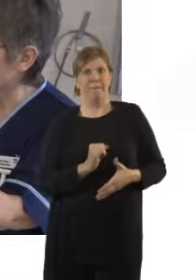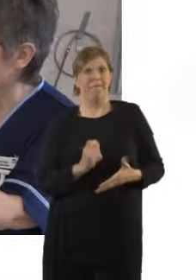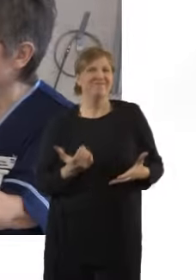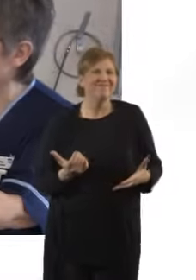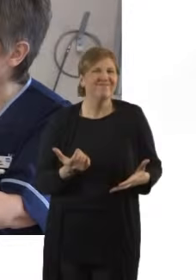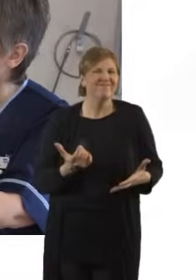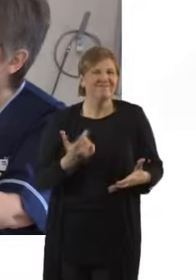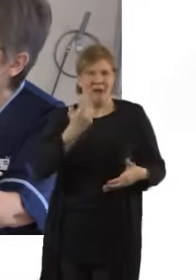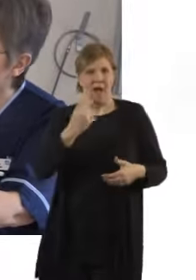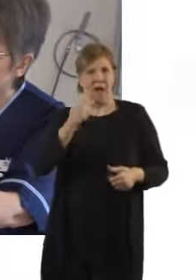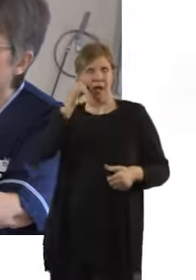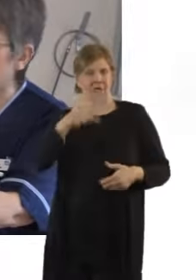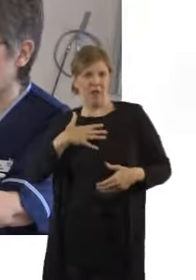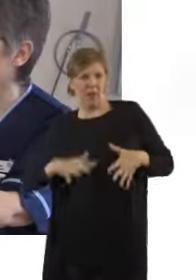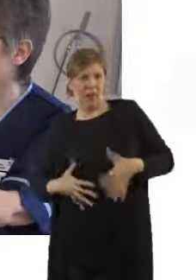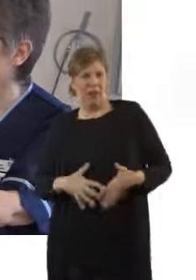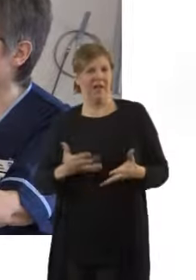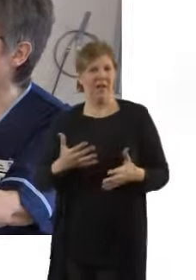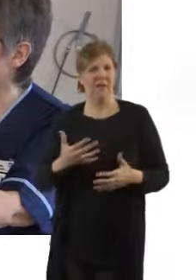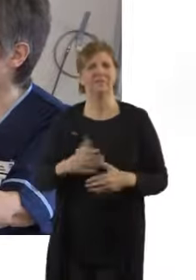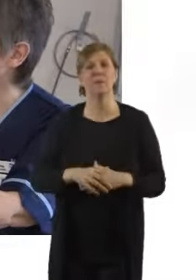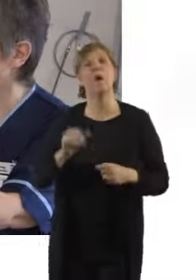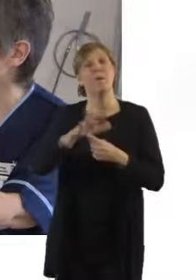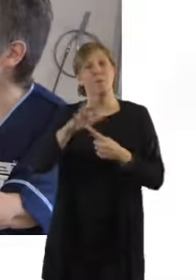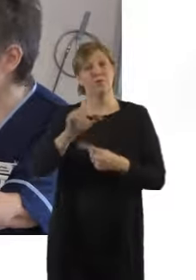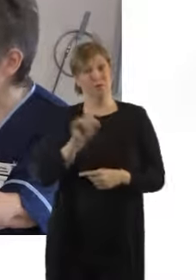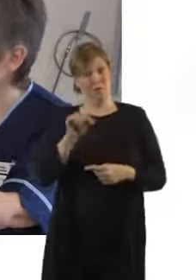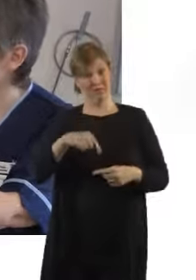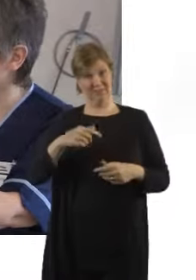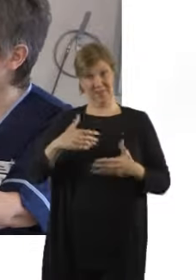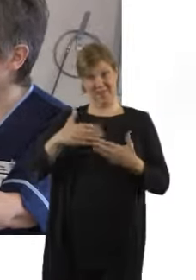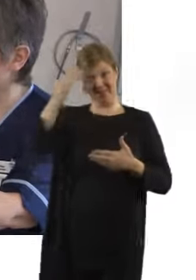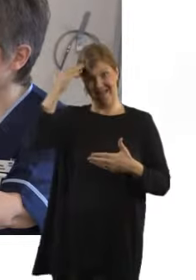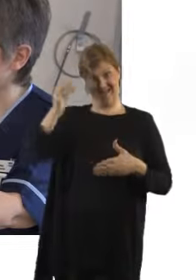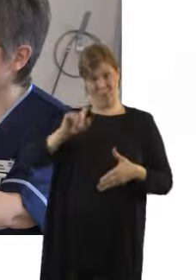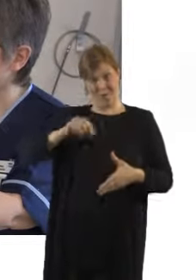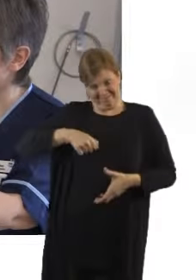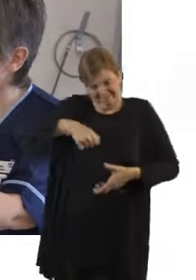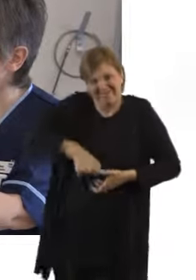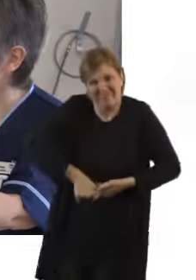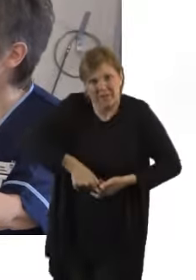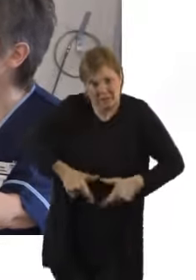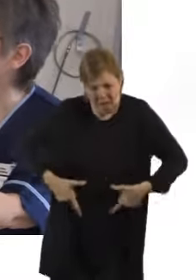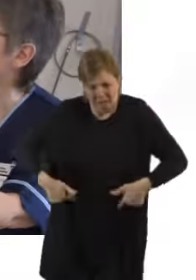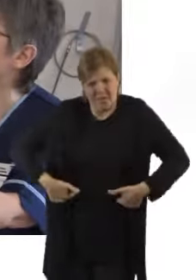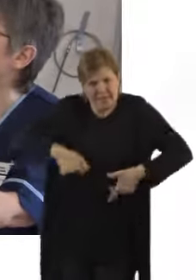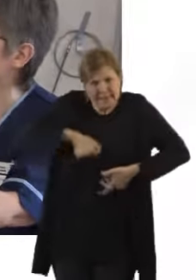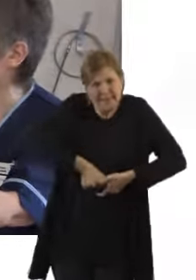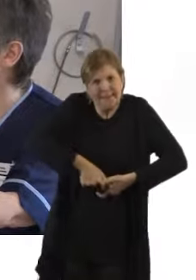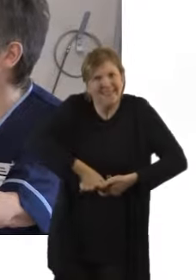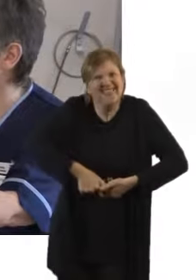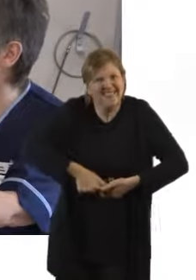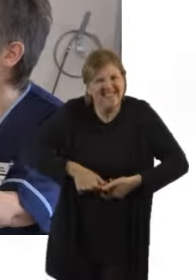That's an important sign. And the other really important sign is the baby's head is descending through the pelvis. So there's three key components